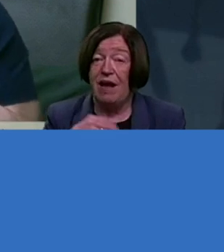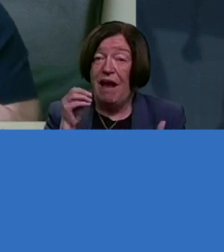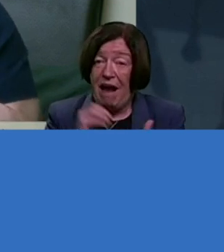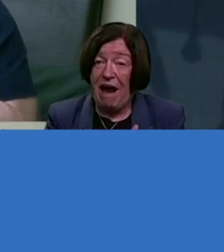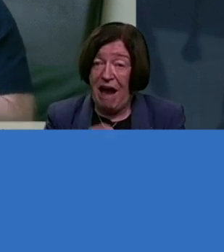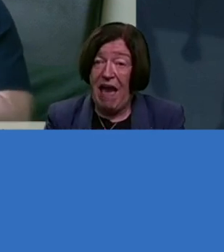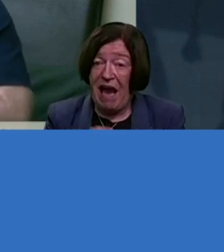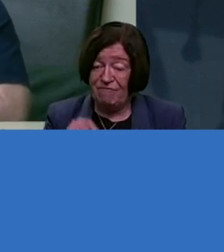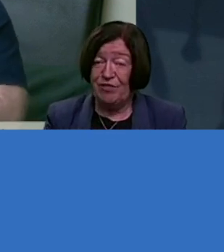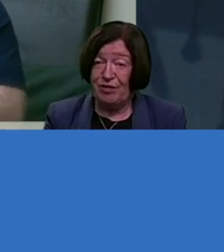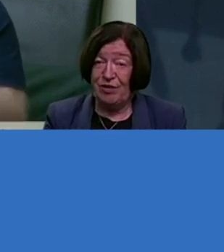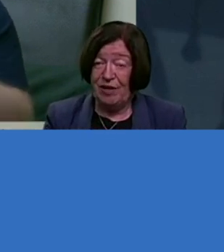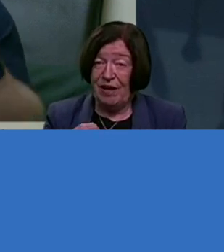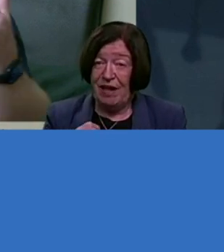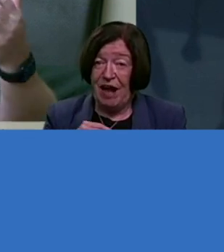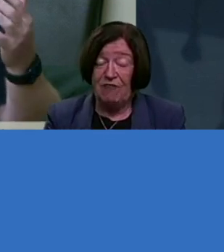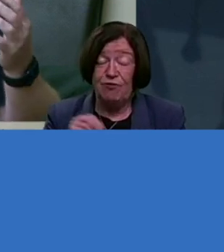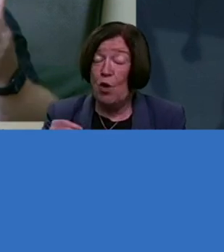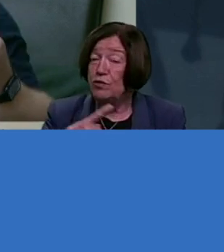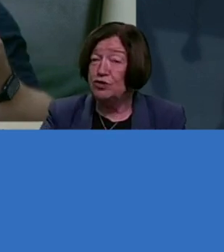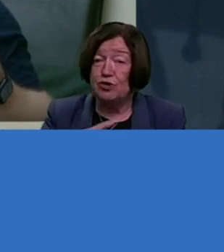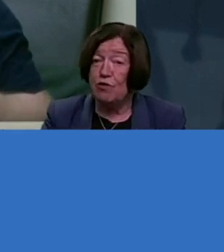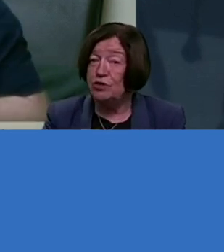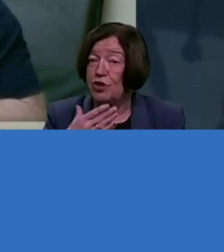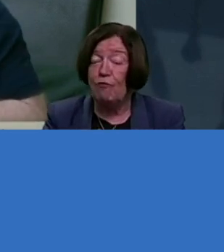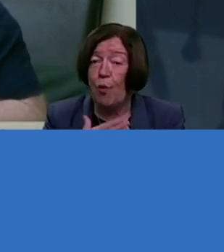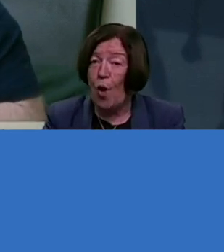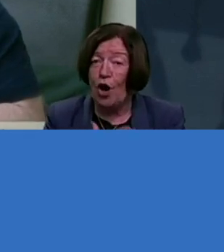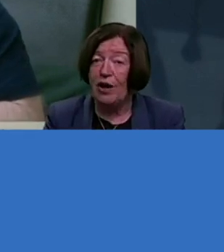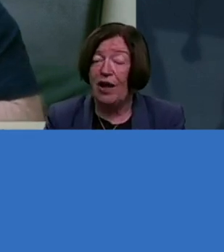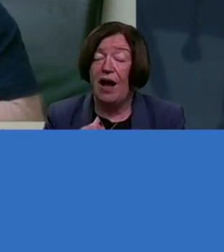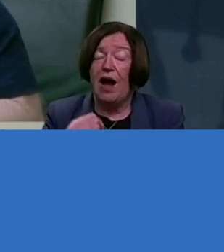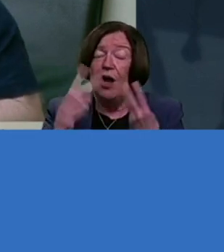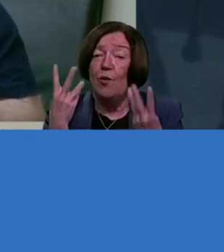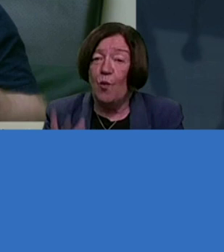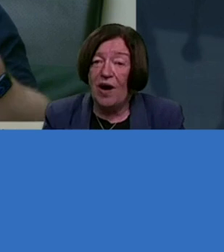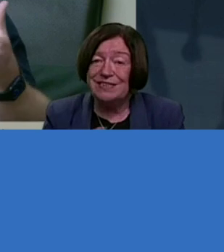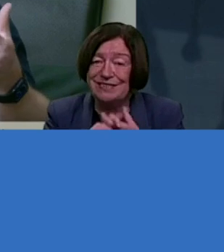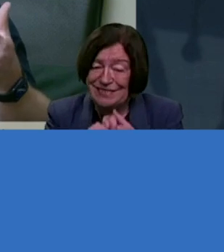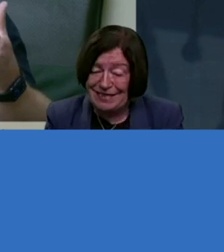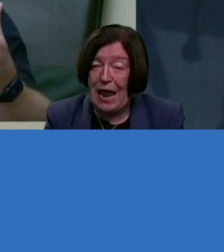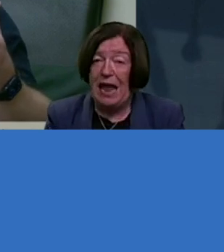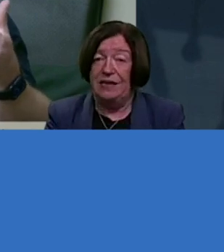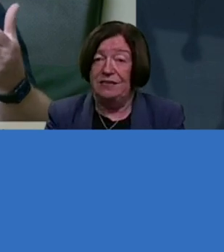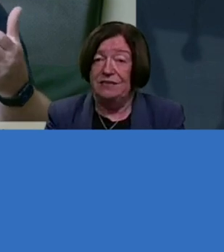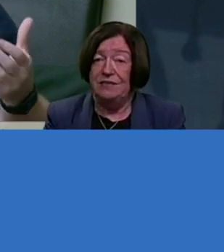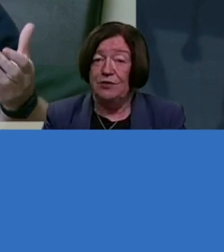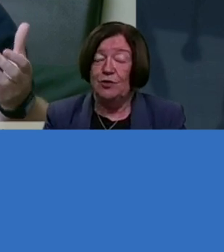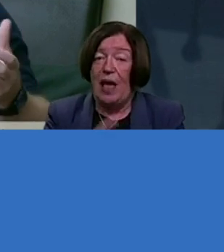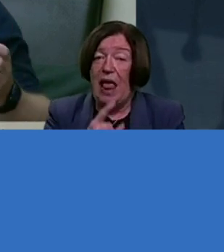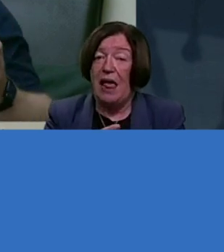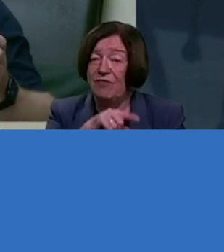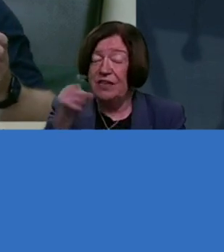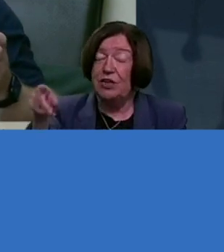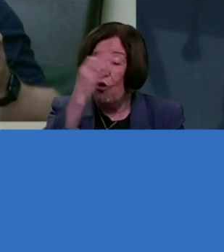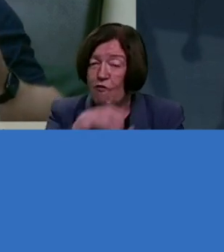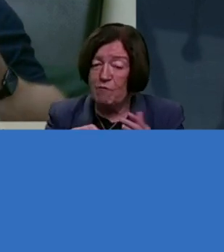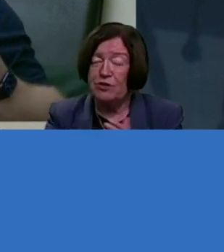practice. I have no shortage of work. I want the state to help me